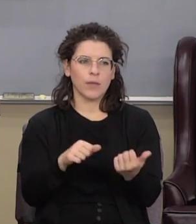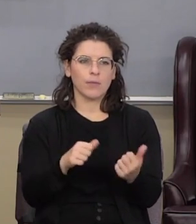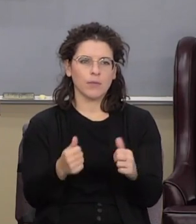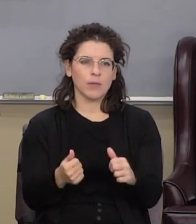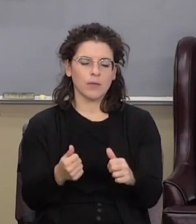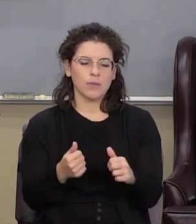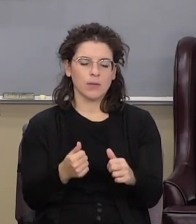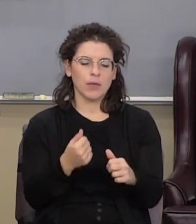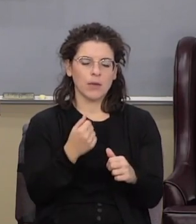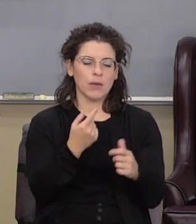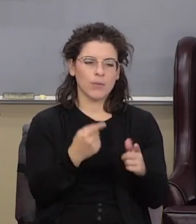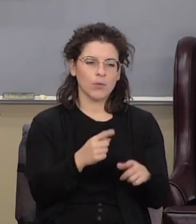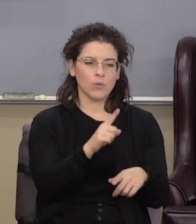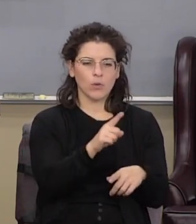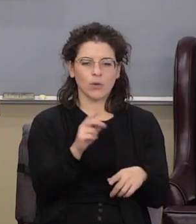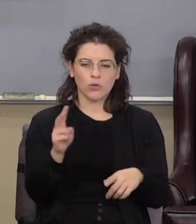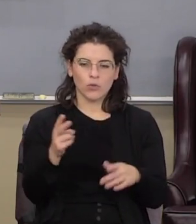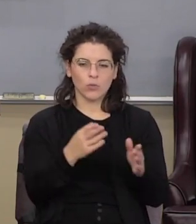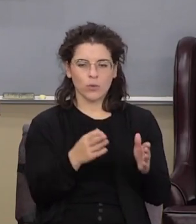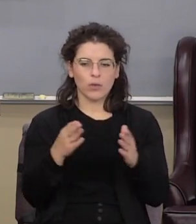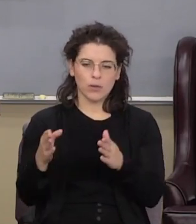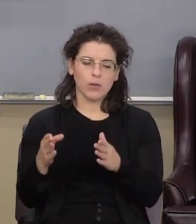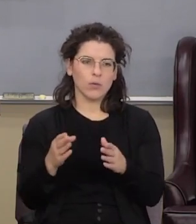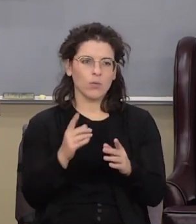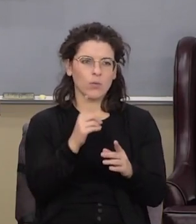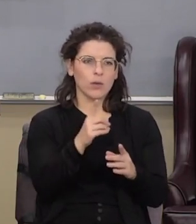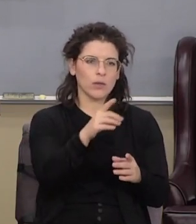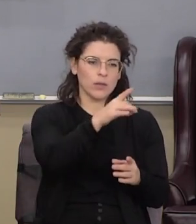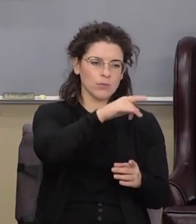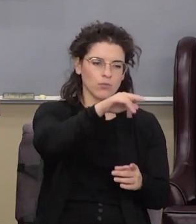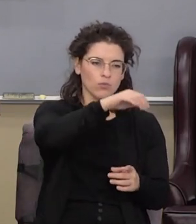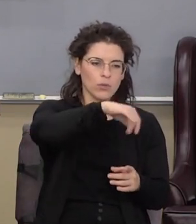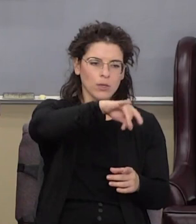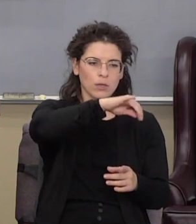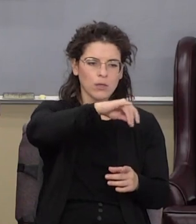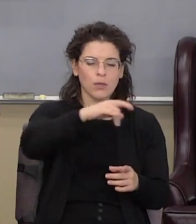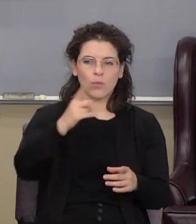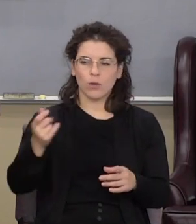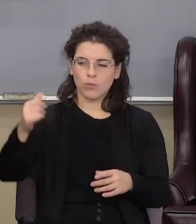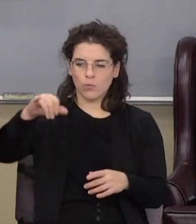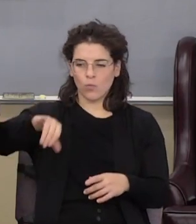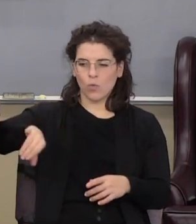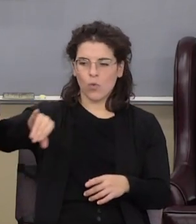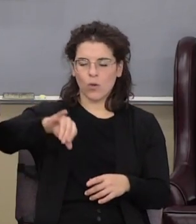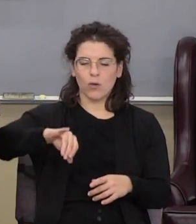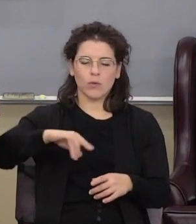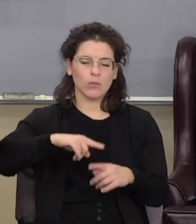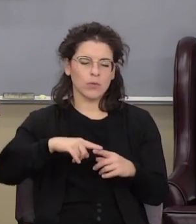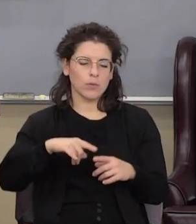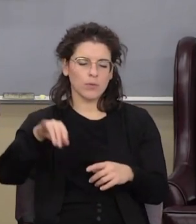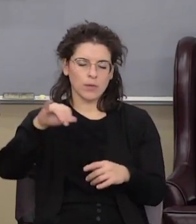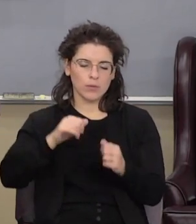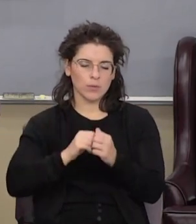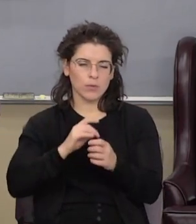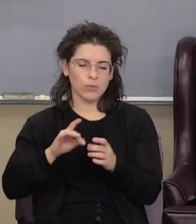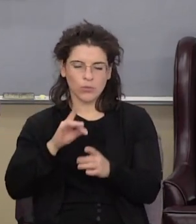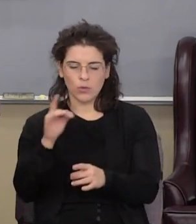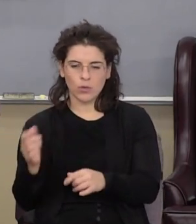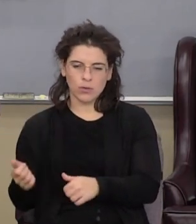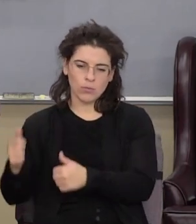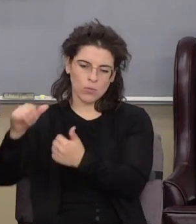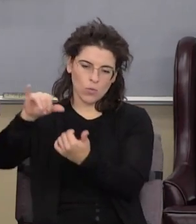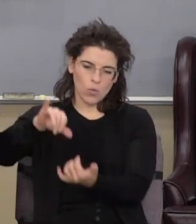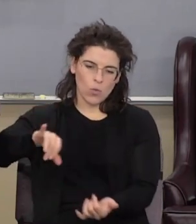in two ways one is sprinkling and one is pouring when he baptized them with the spirit in Acts chapter two he